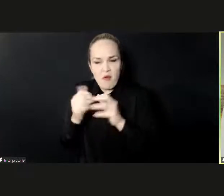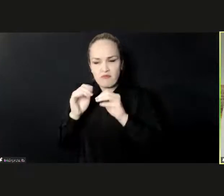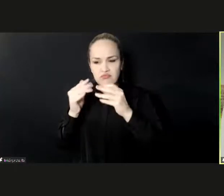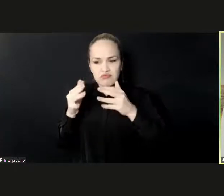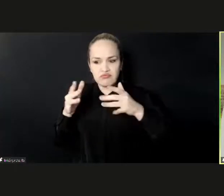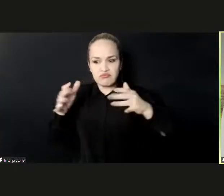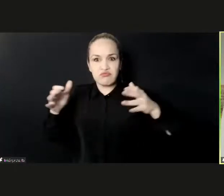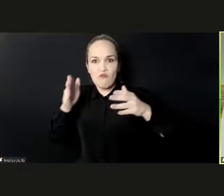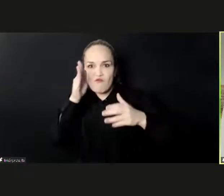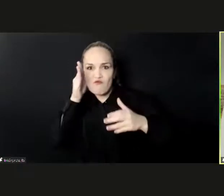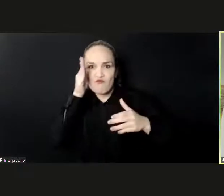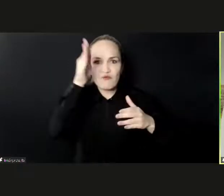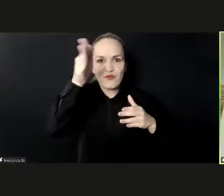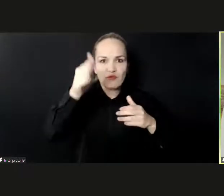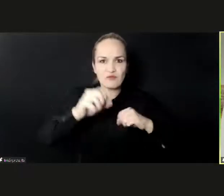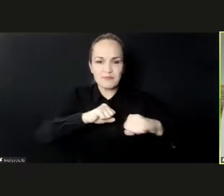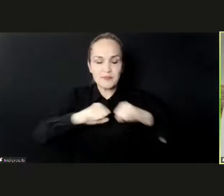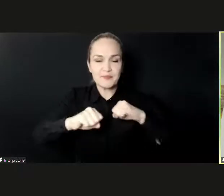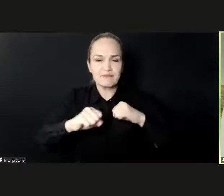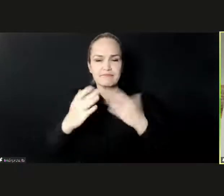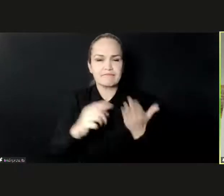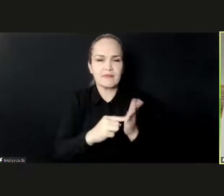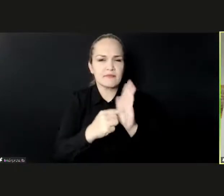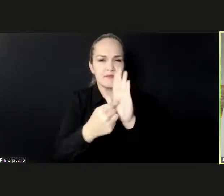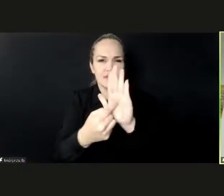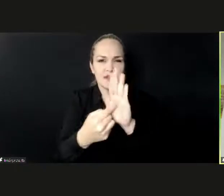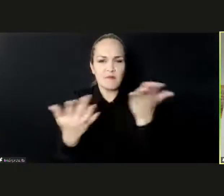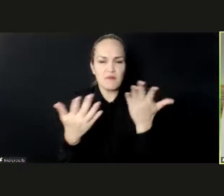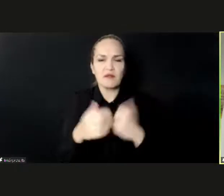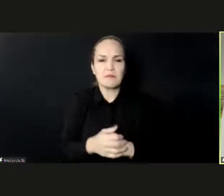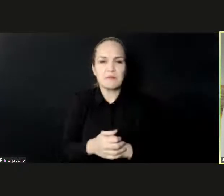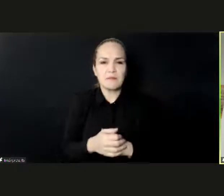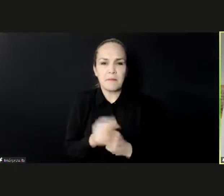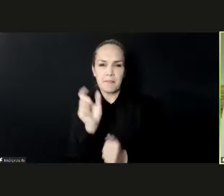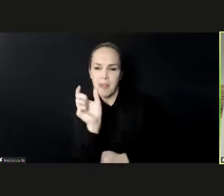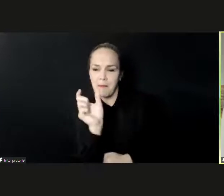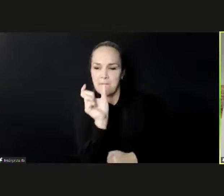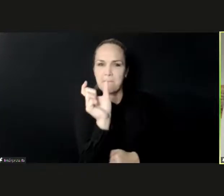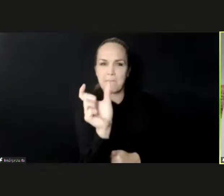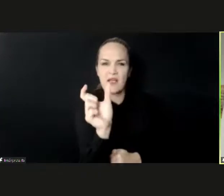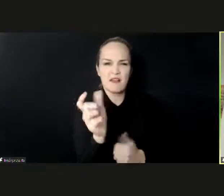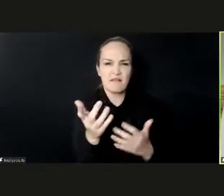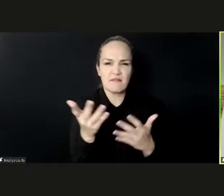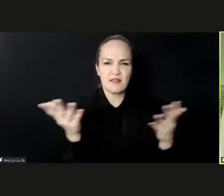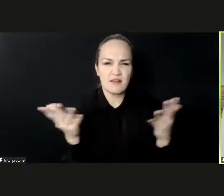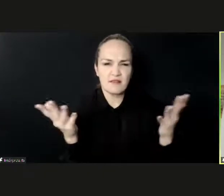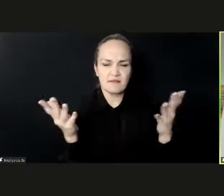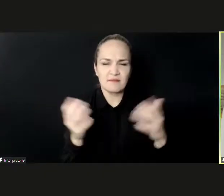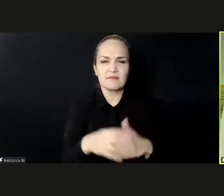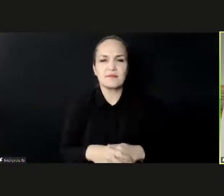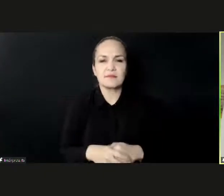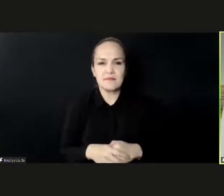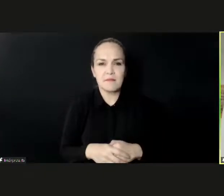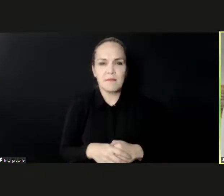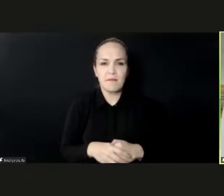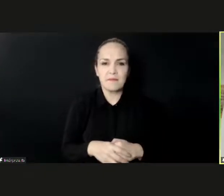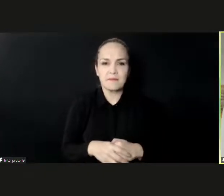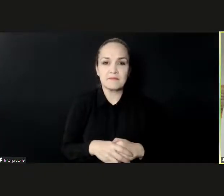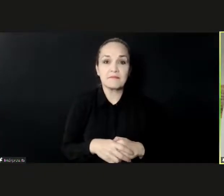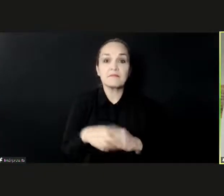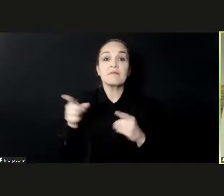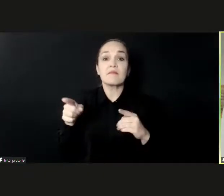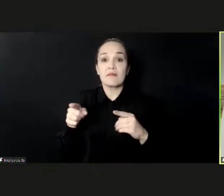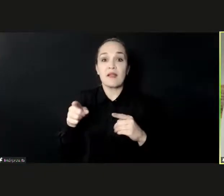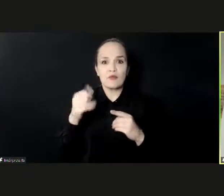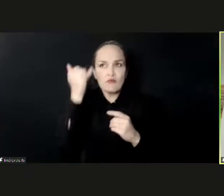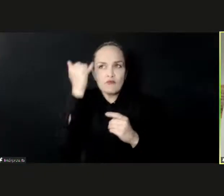one word and that is cross innovation and spillover effects into classical economic areas. Because very often,